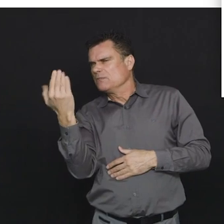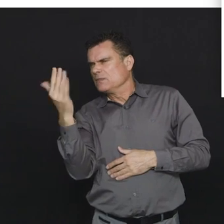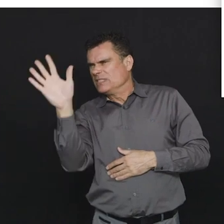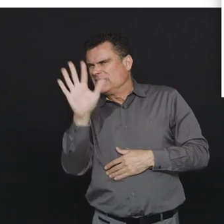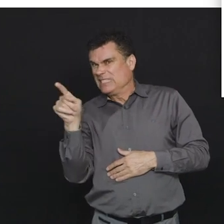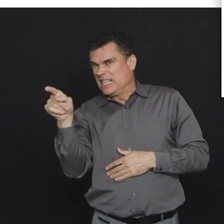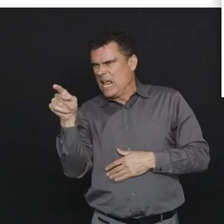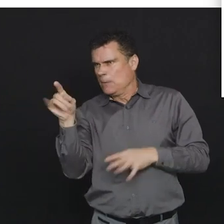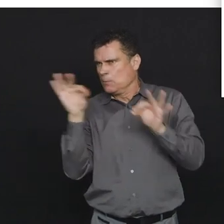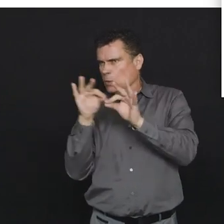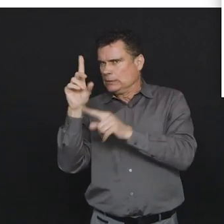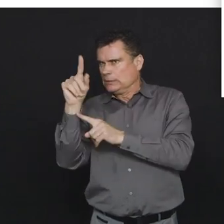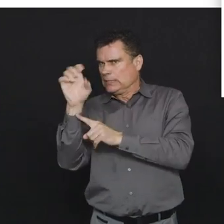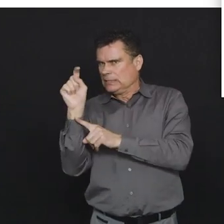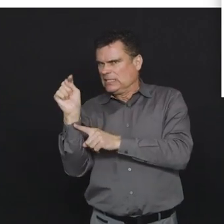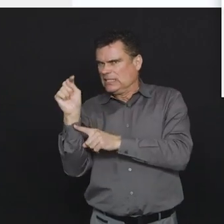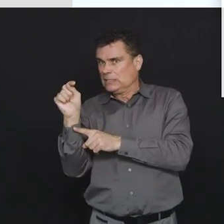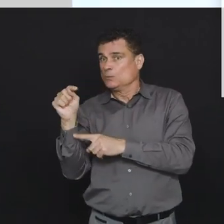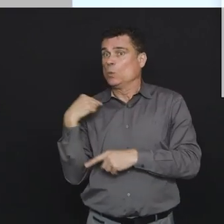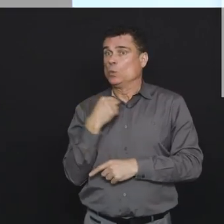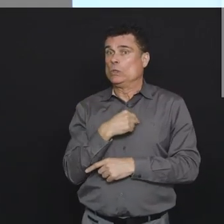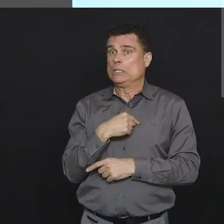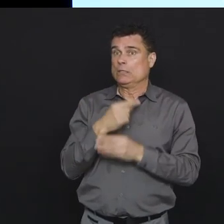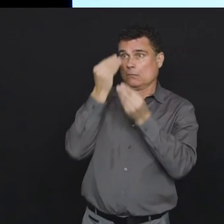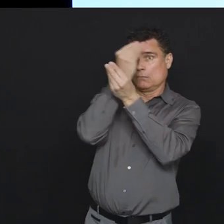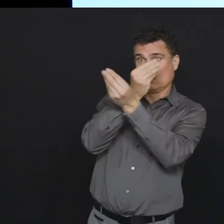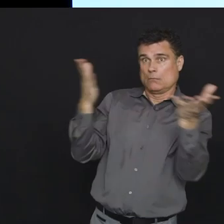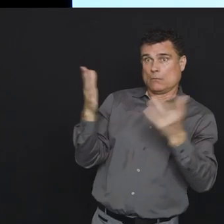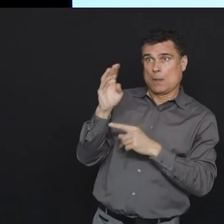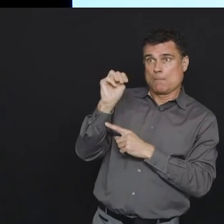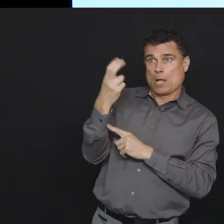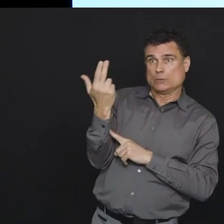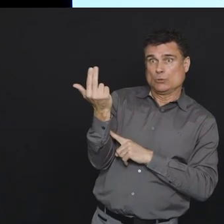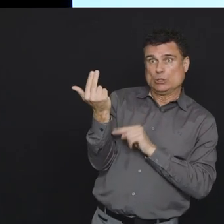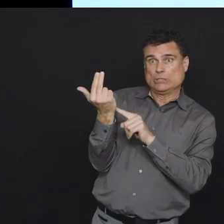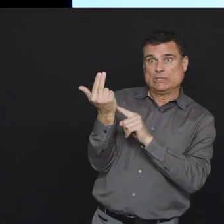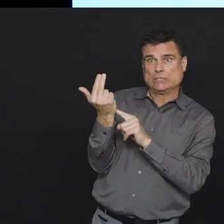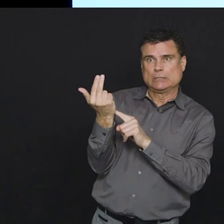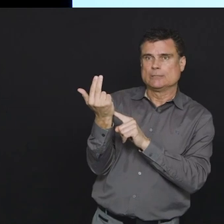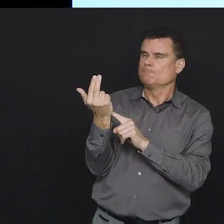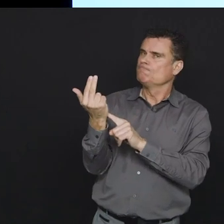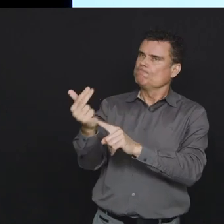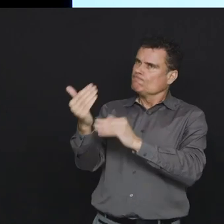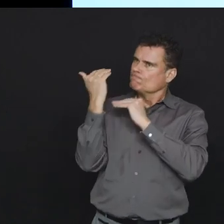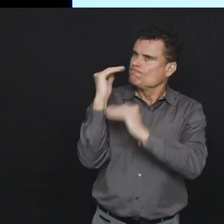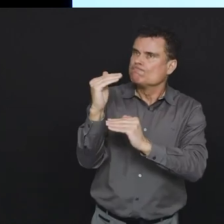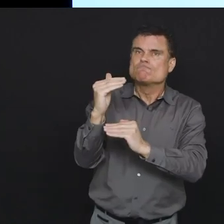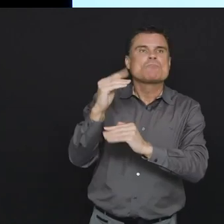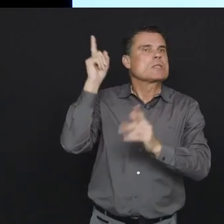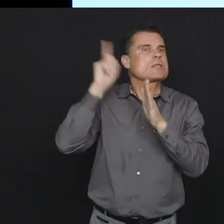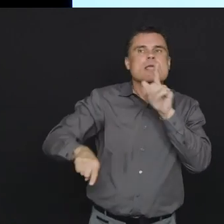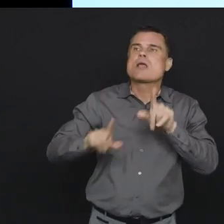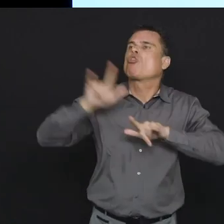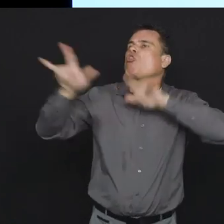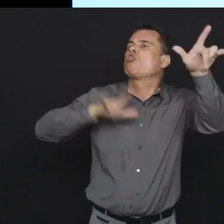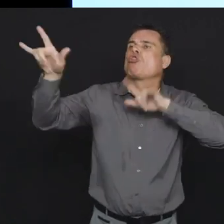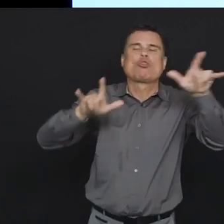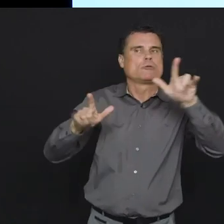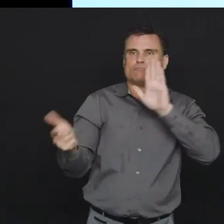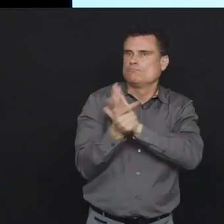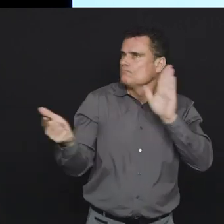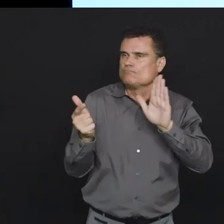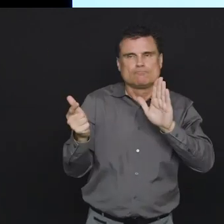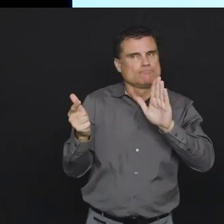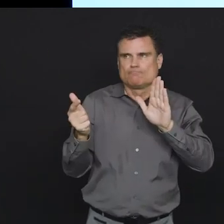14th 15th of March is another really important day so the the 13th was when we announced travel restrictions when we